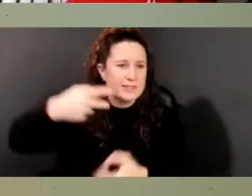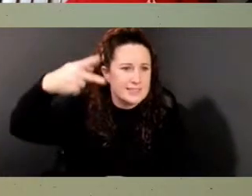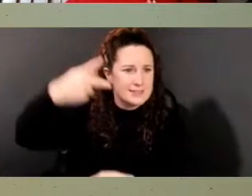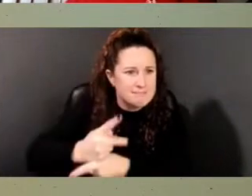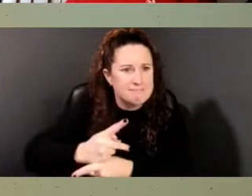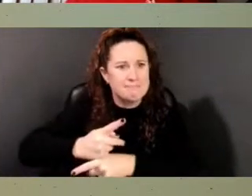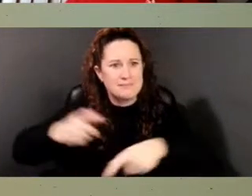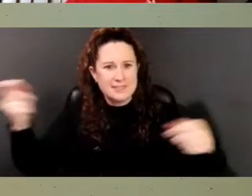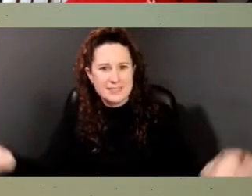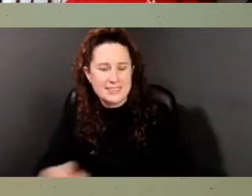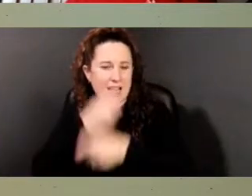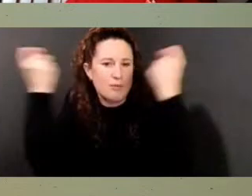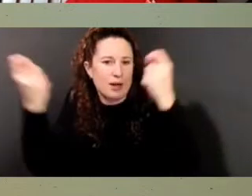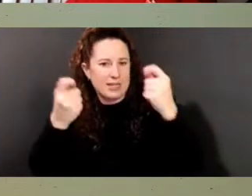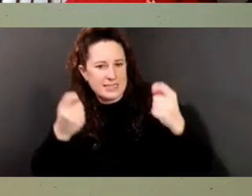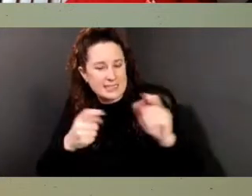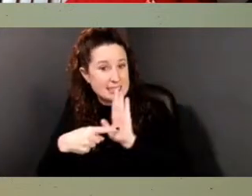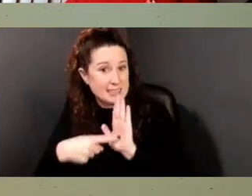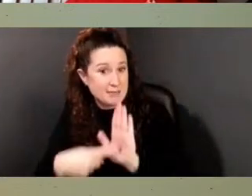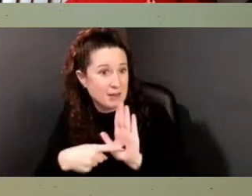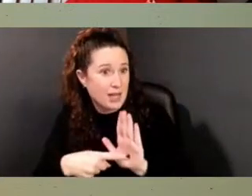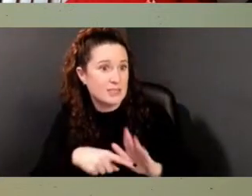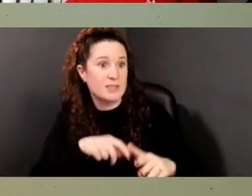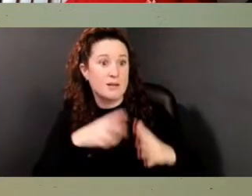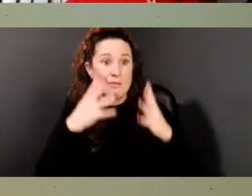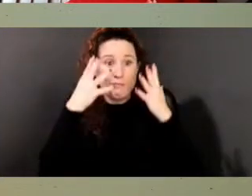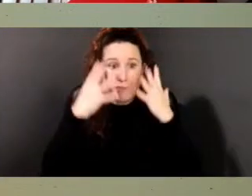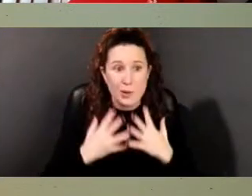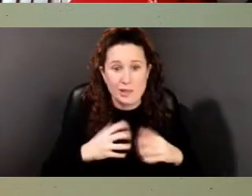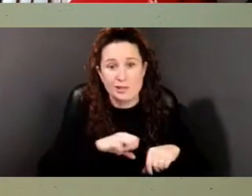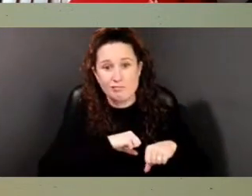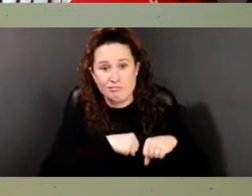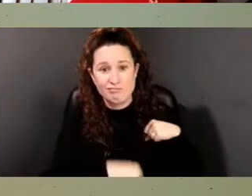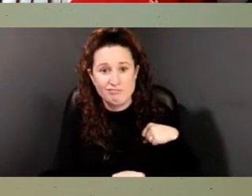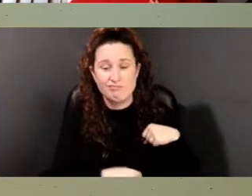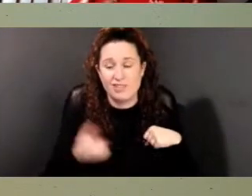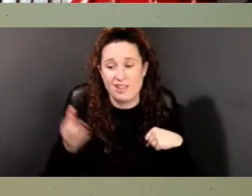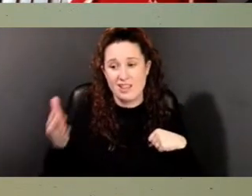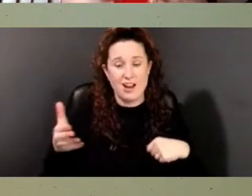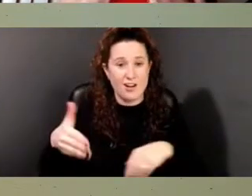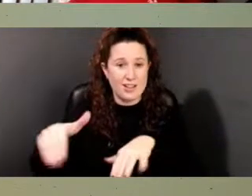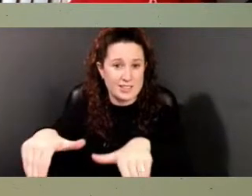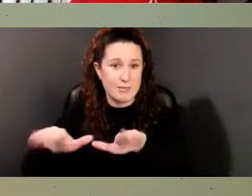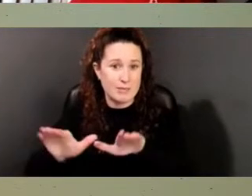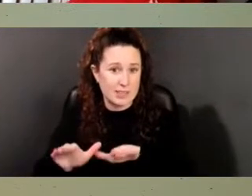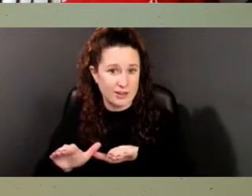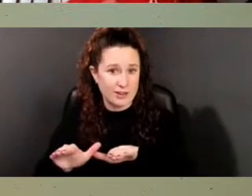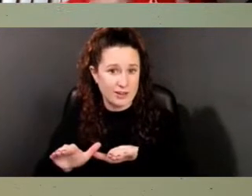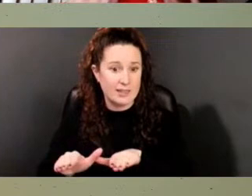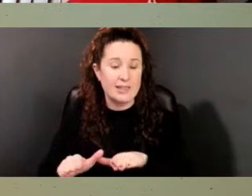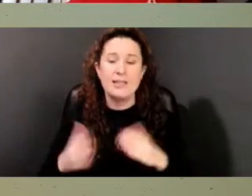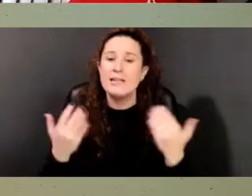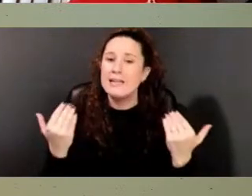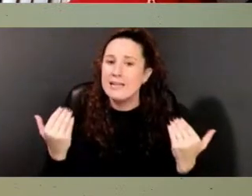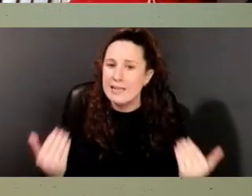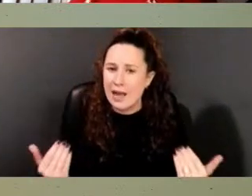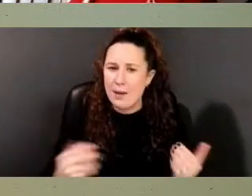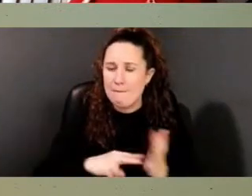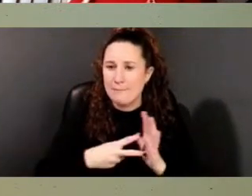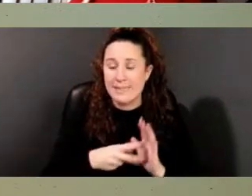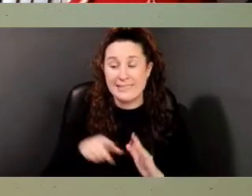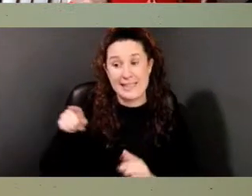mourned, and incorporated in the cemetery. And so this is not just a space. It's not just a place.